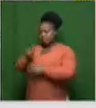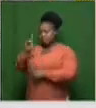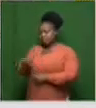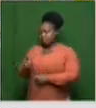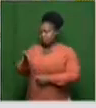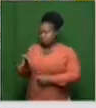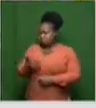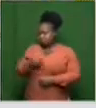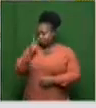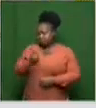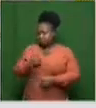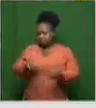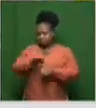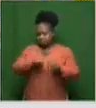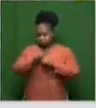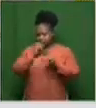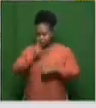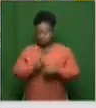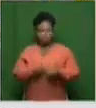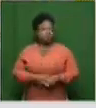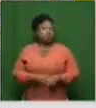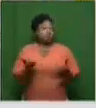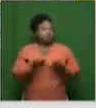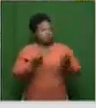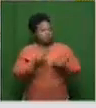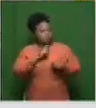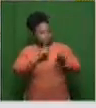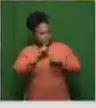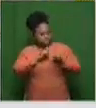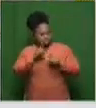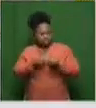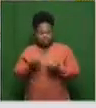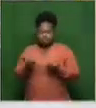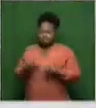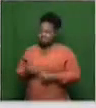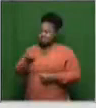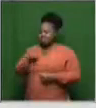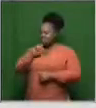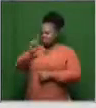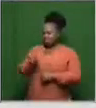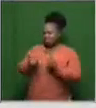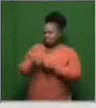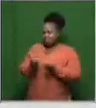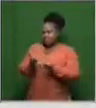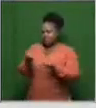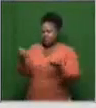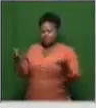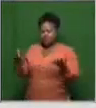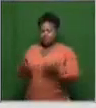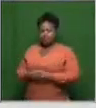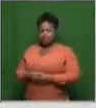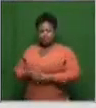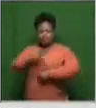scour the social media pages, people questioning the distribution of the vaccine, for example.